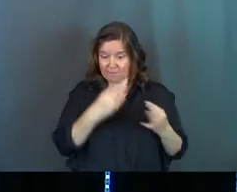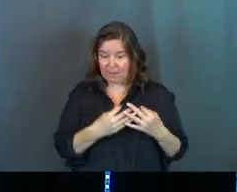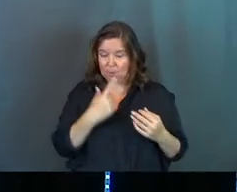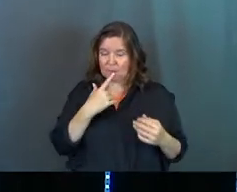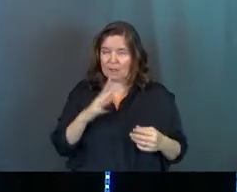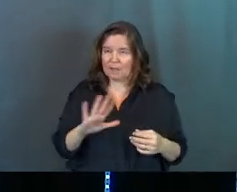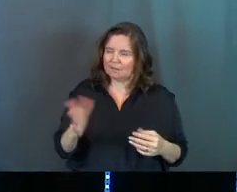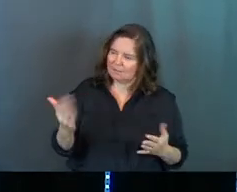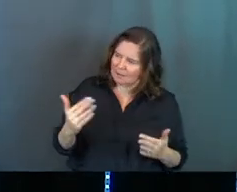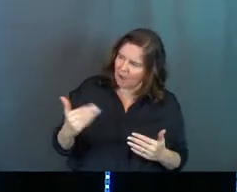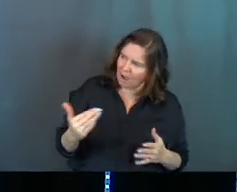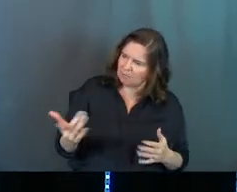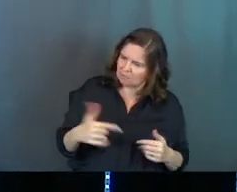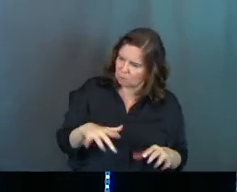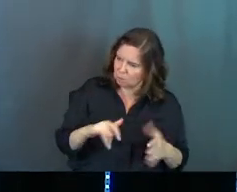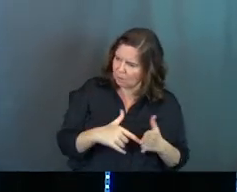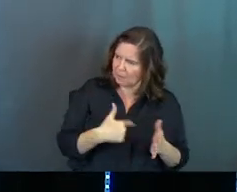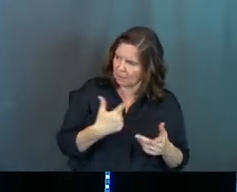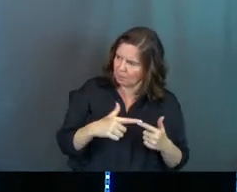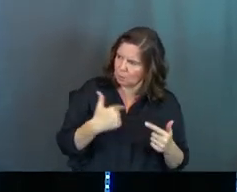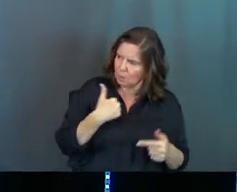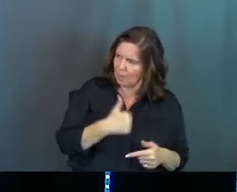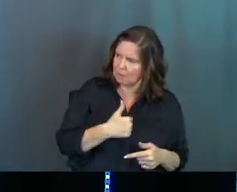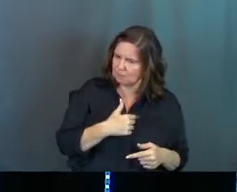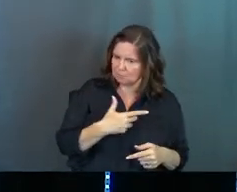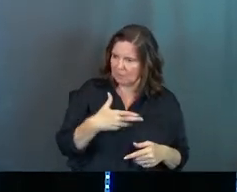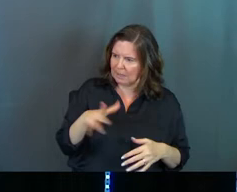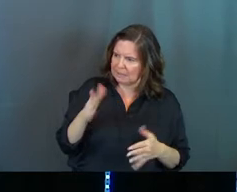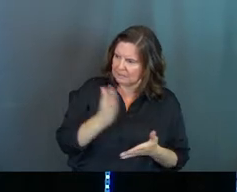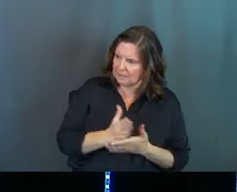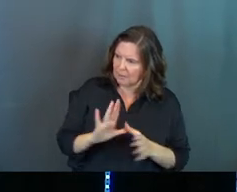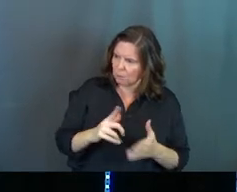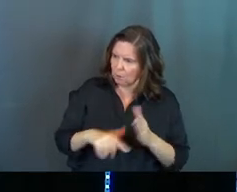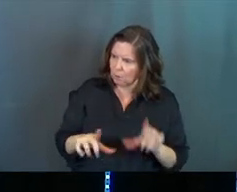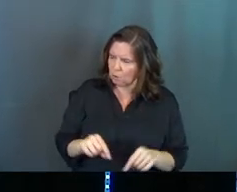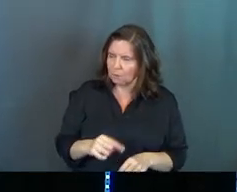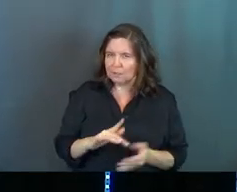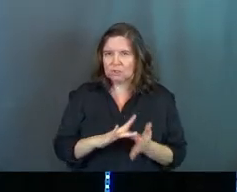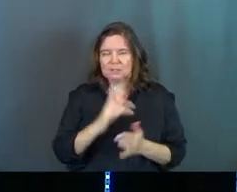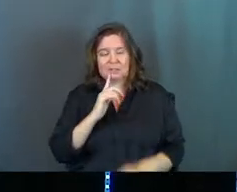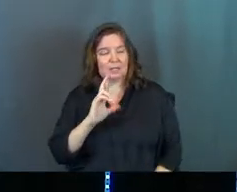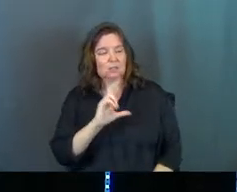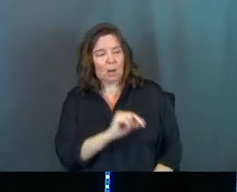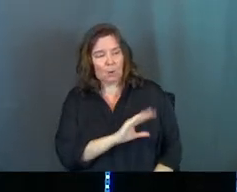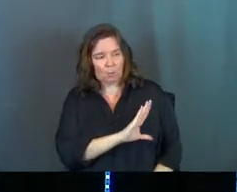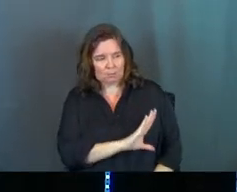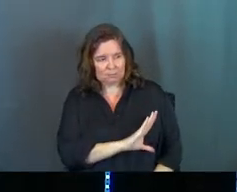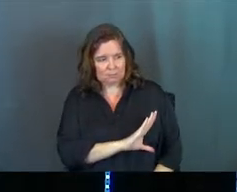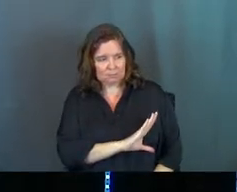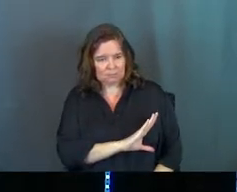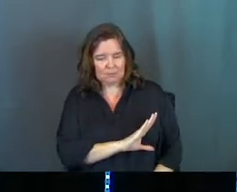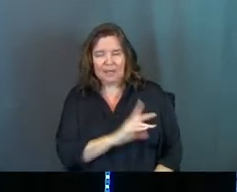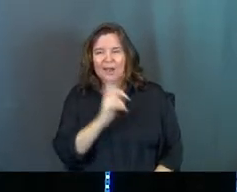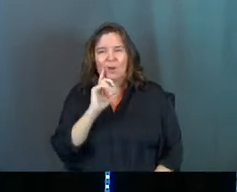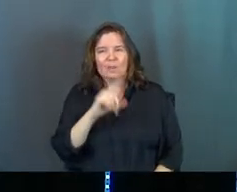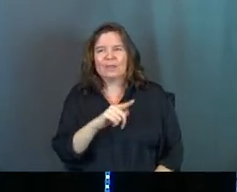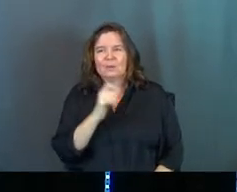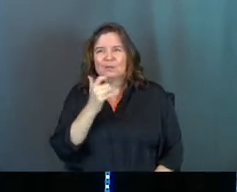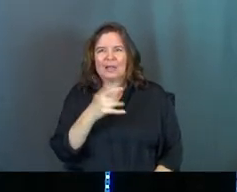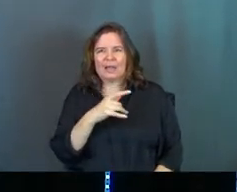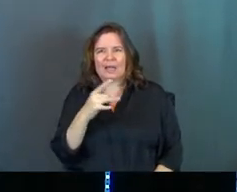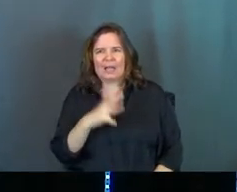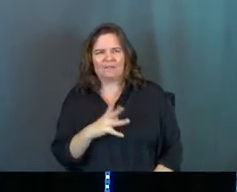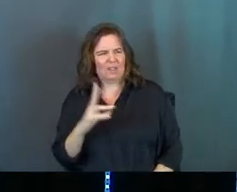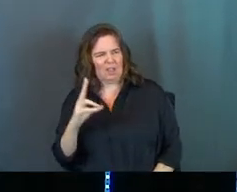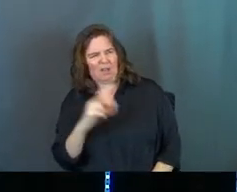members who are like, come do this. Come to us. Get out of here. Stop doing that. And Jesus goes, no. And I don't think his, I don't think it was like